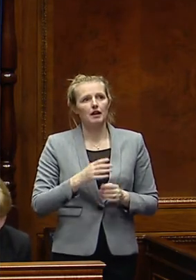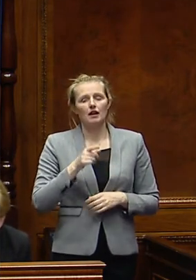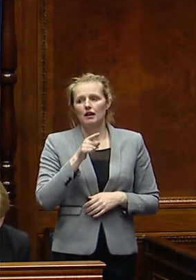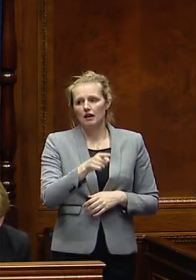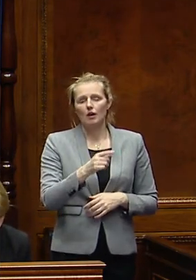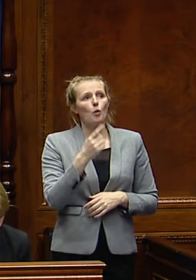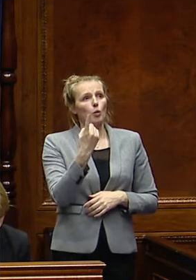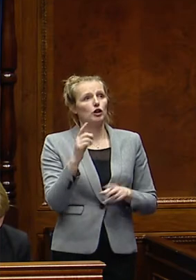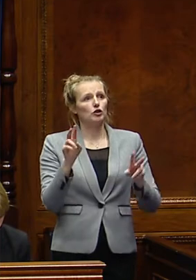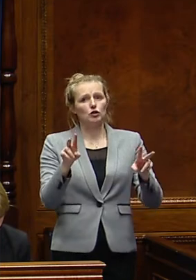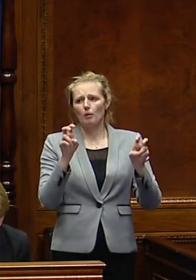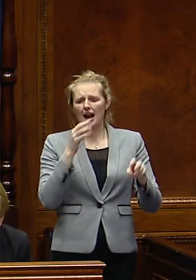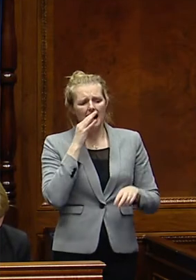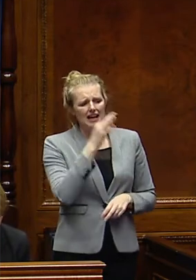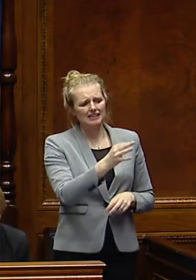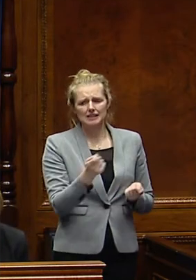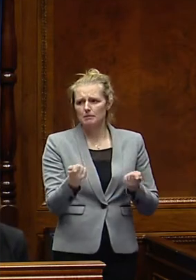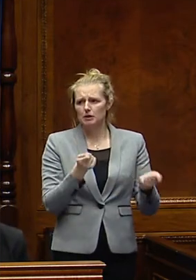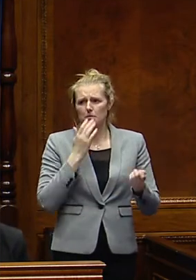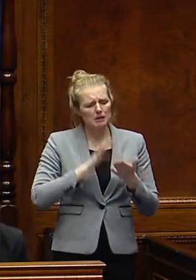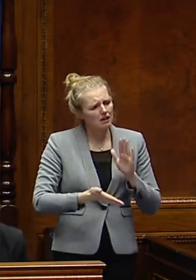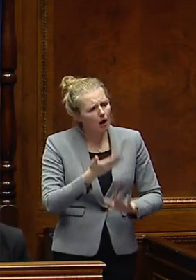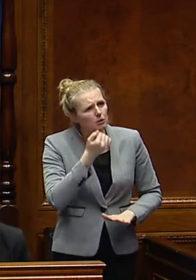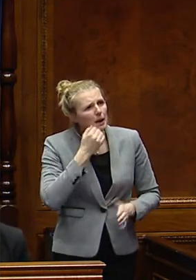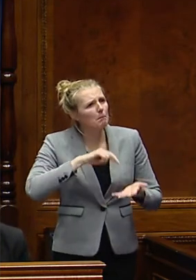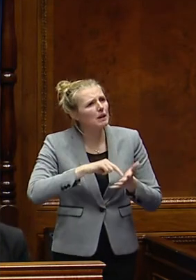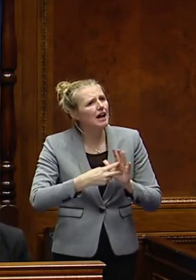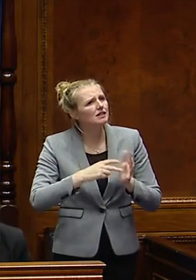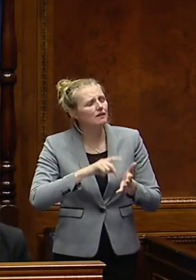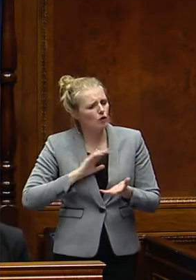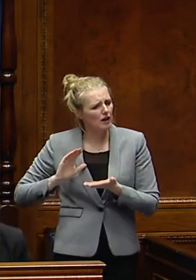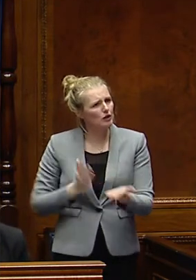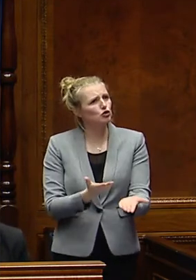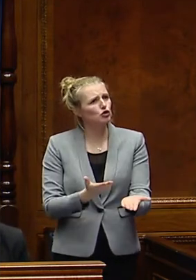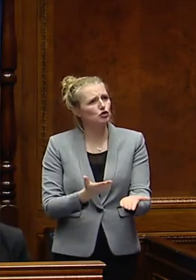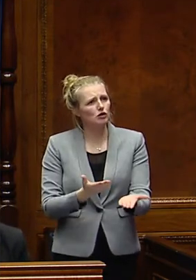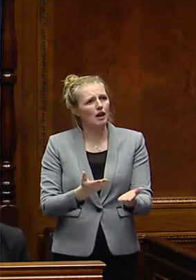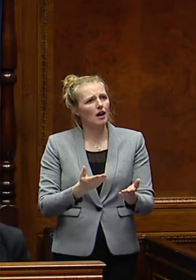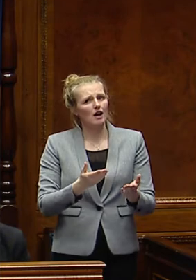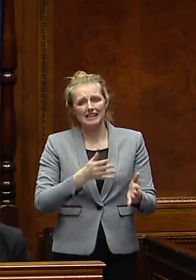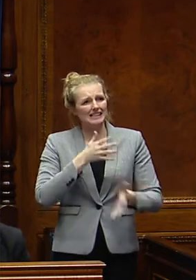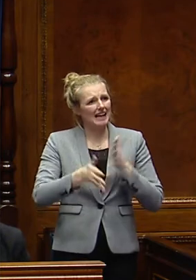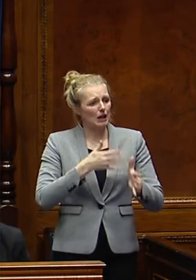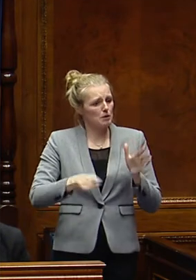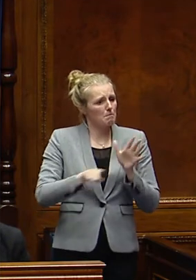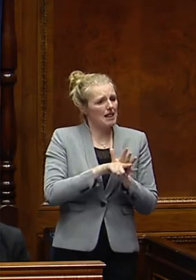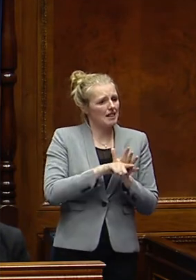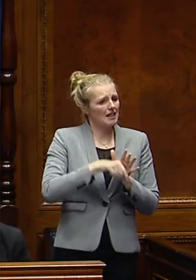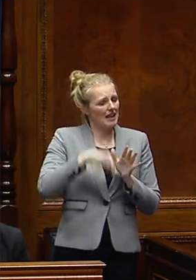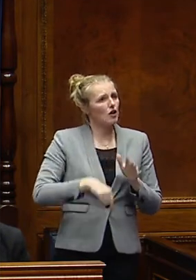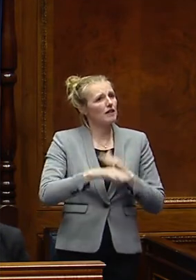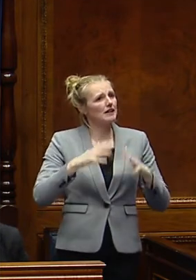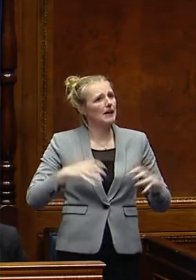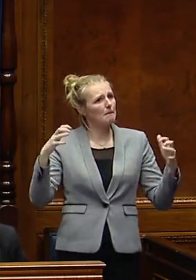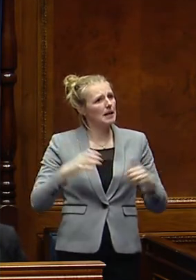On that topic, could I ask the Minister to give an update on plans to introduce a sign language bill here to the Assembly?